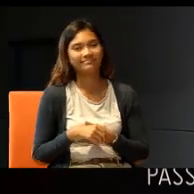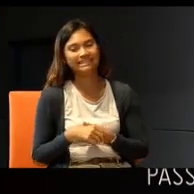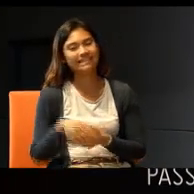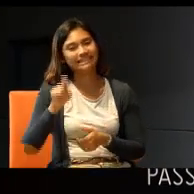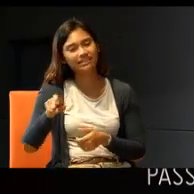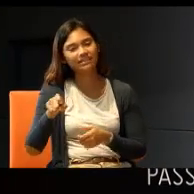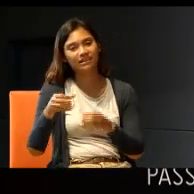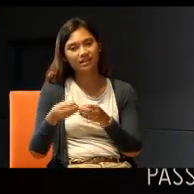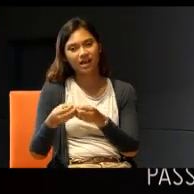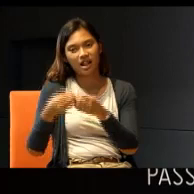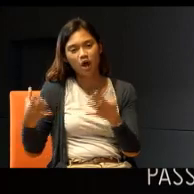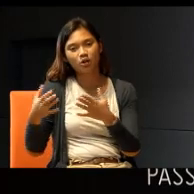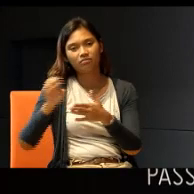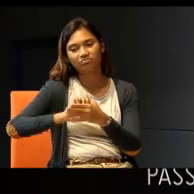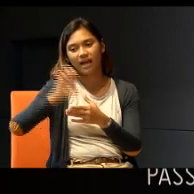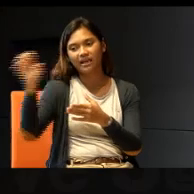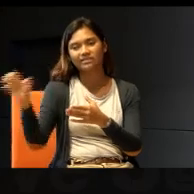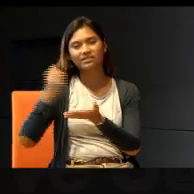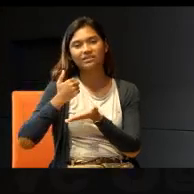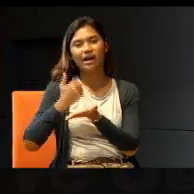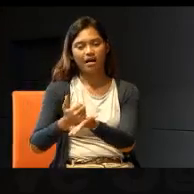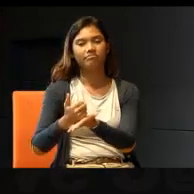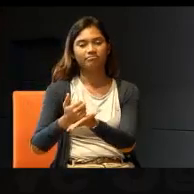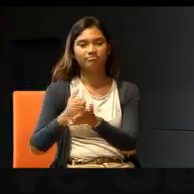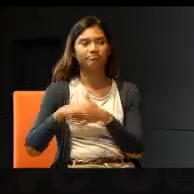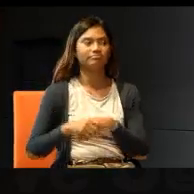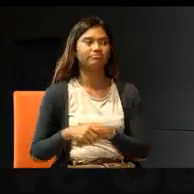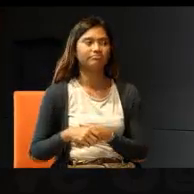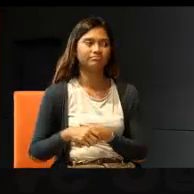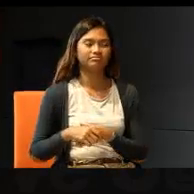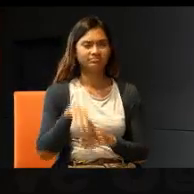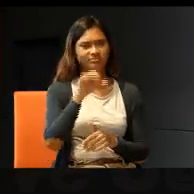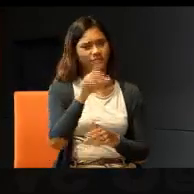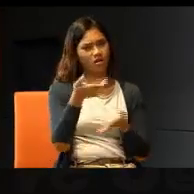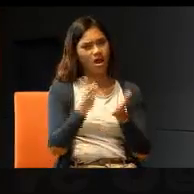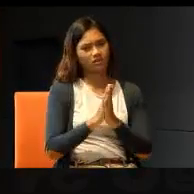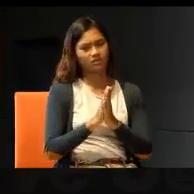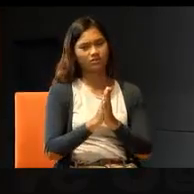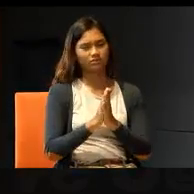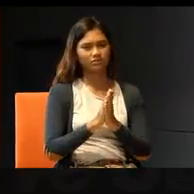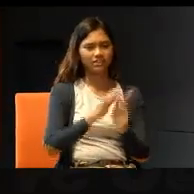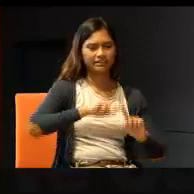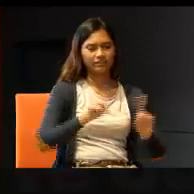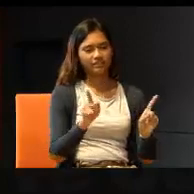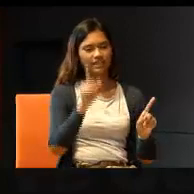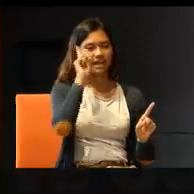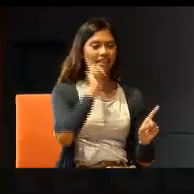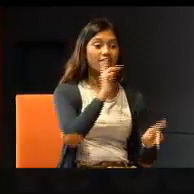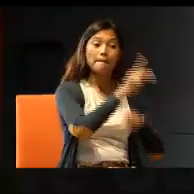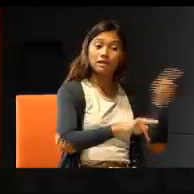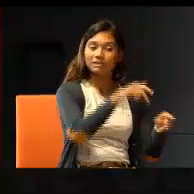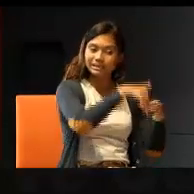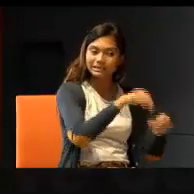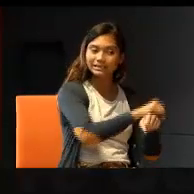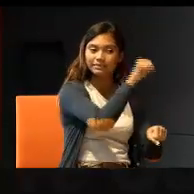you will need a lot of external help. And if you're asking about differences in deaf people in Singapore, and deaf people in Timor,